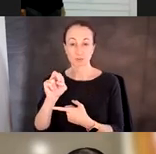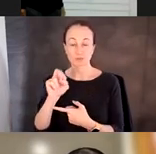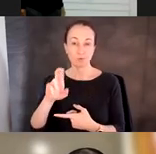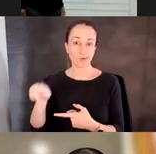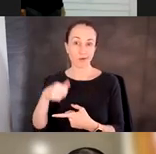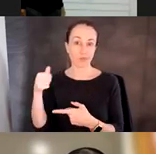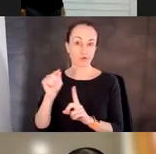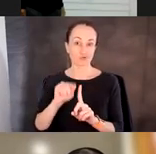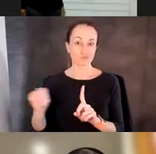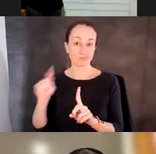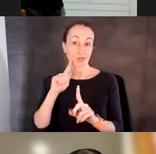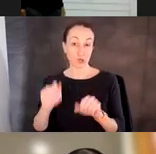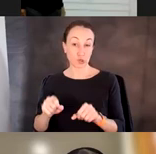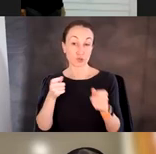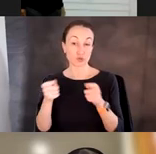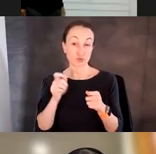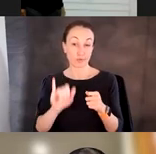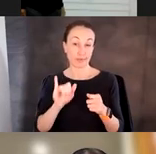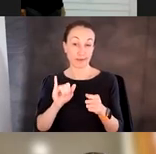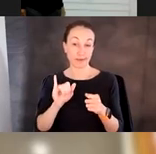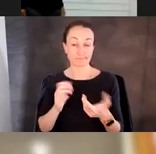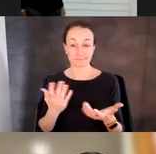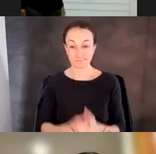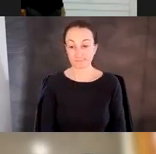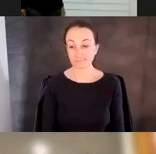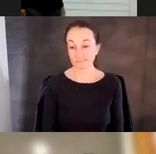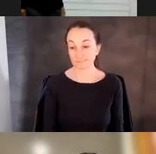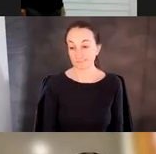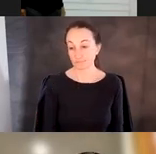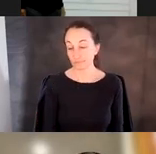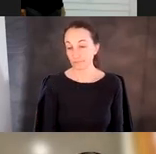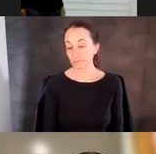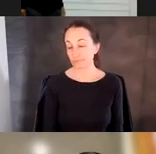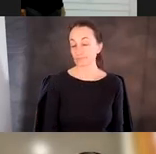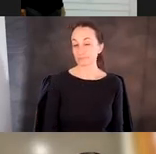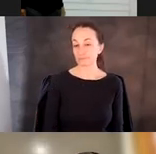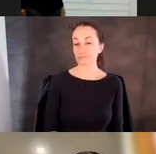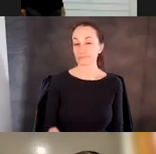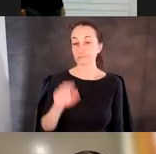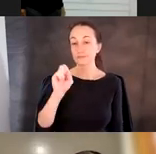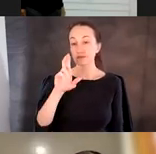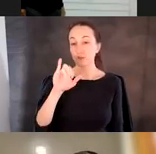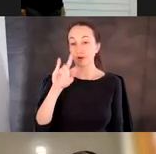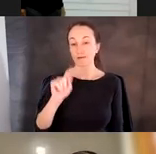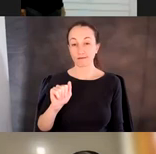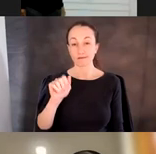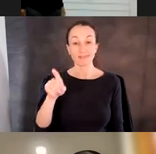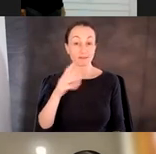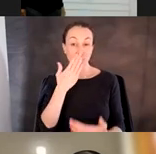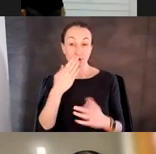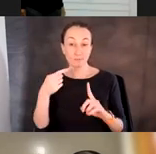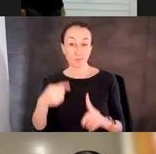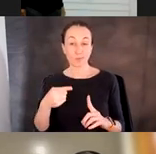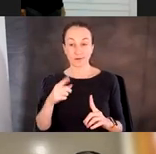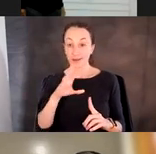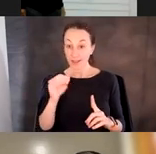uh, can control this. Yeah, no, that's a good point. Um, you can also, and we have also